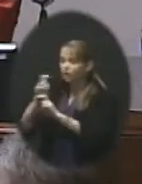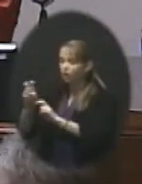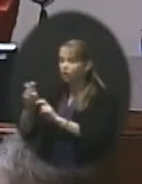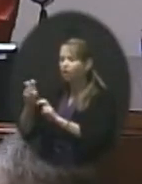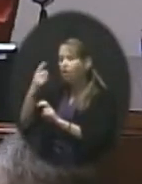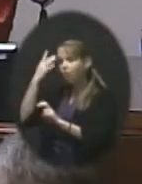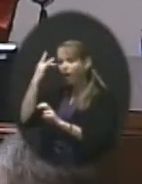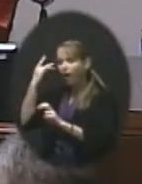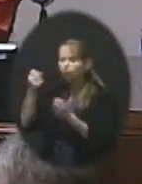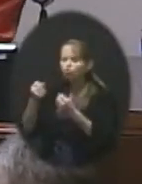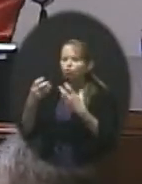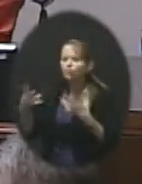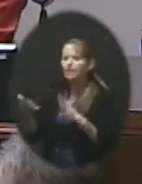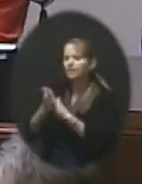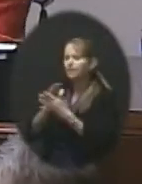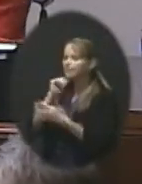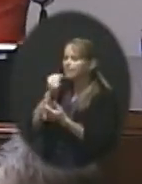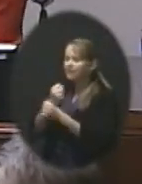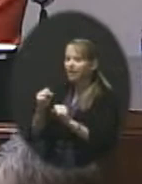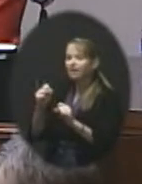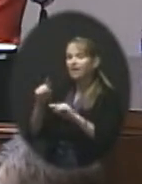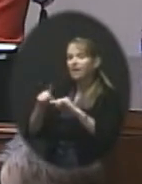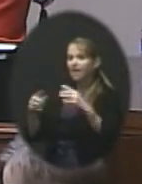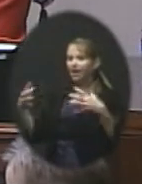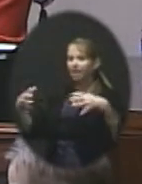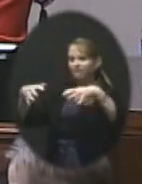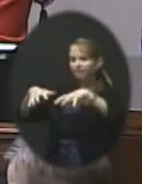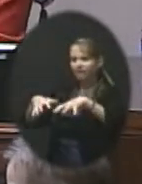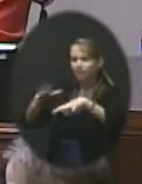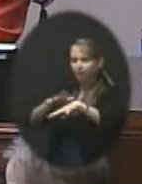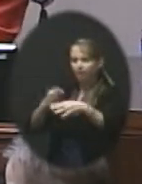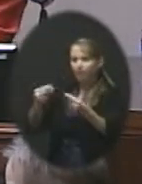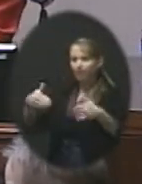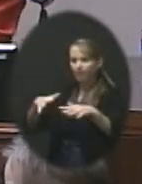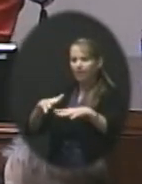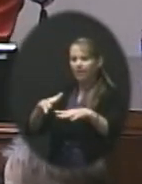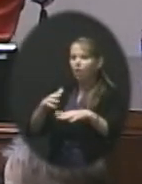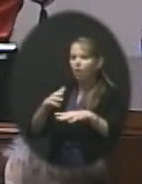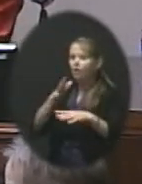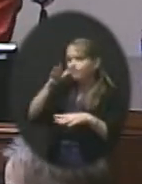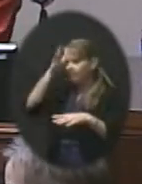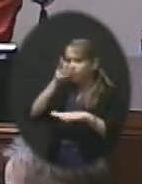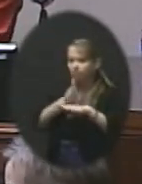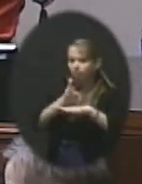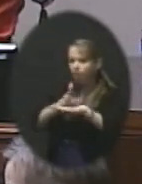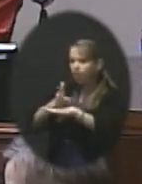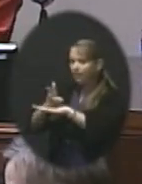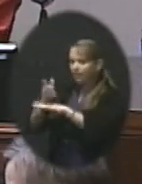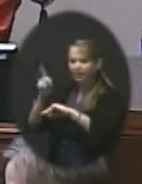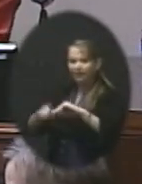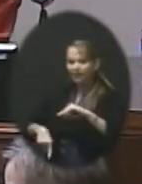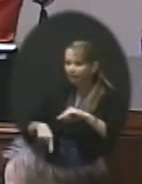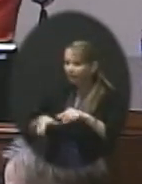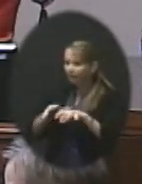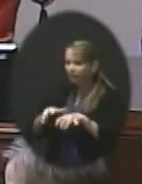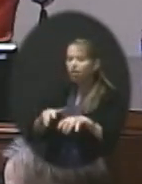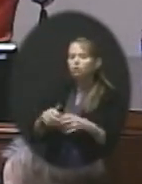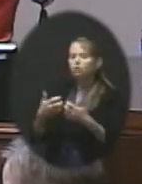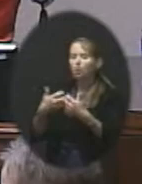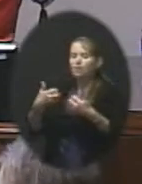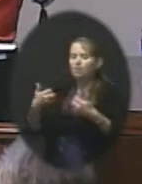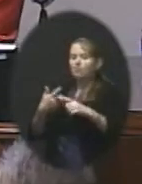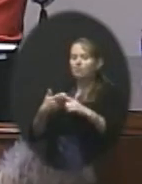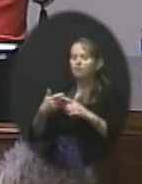fit them on their property or park them in that parking lot. And so even separate from the capacity and the number of